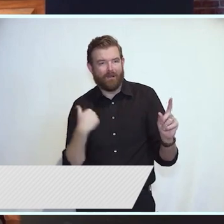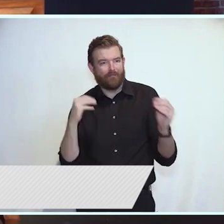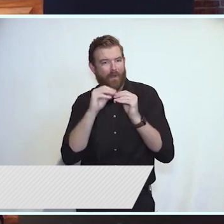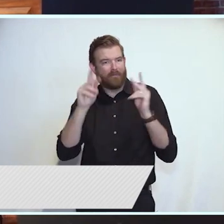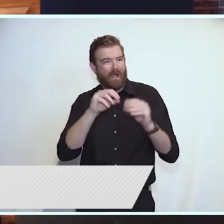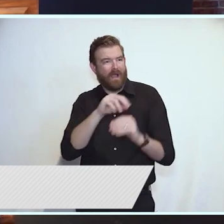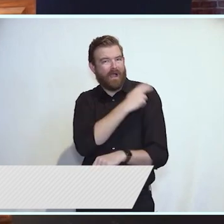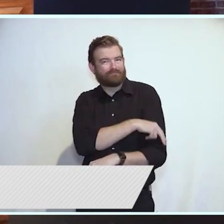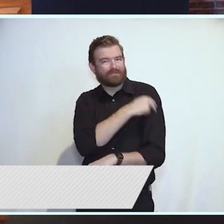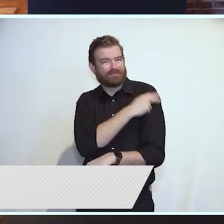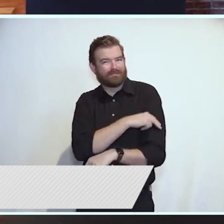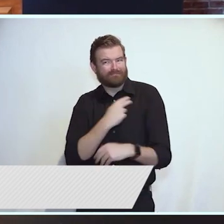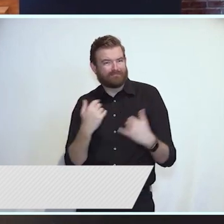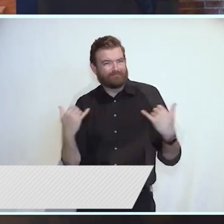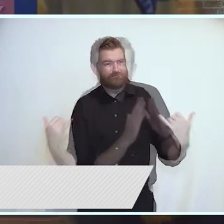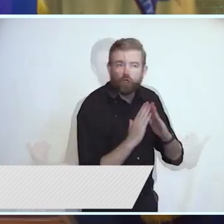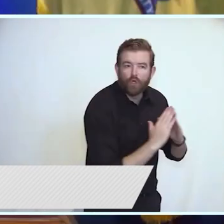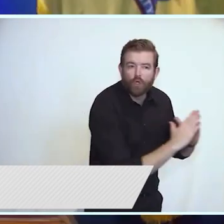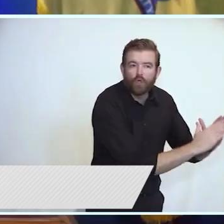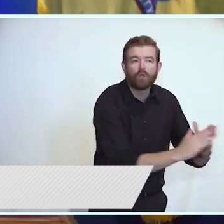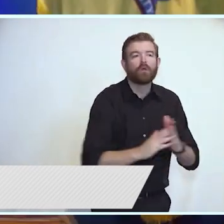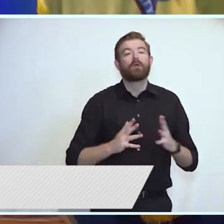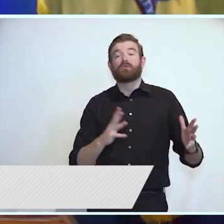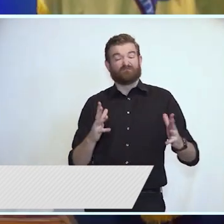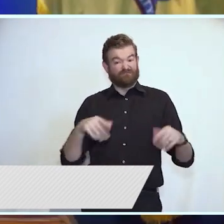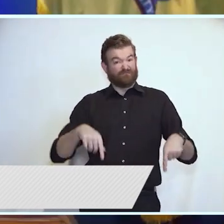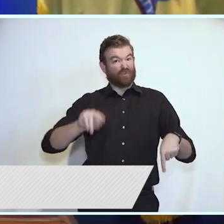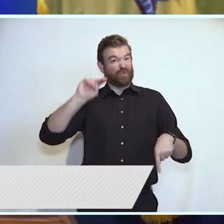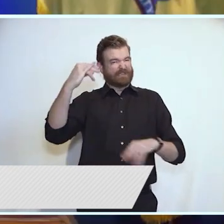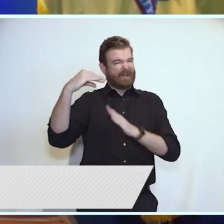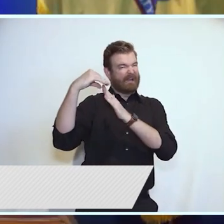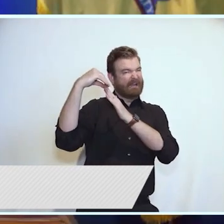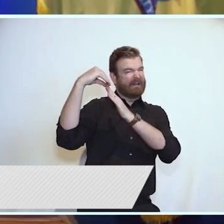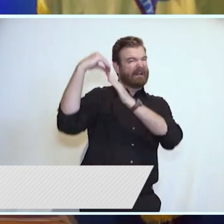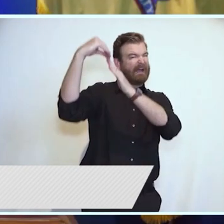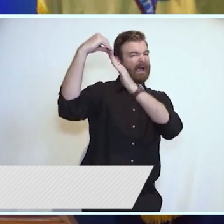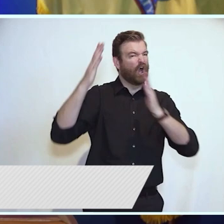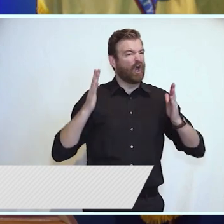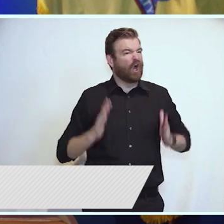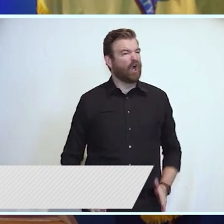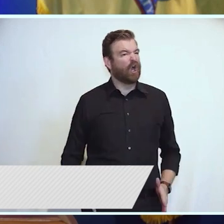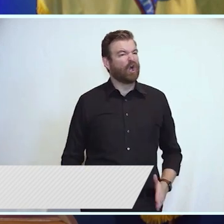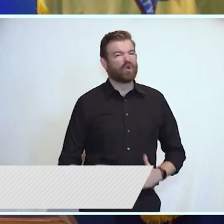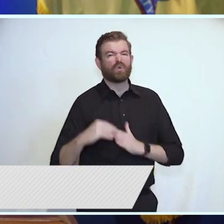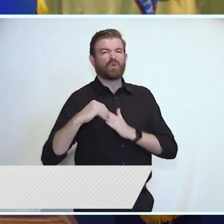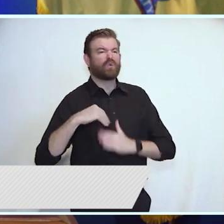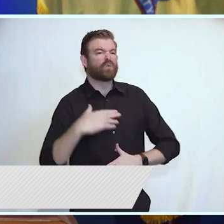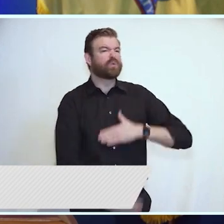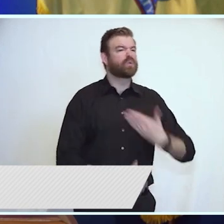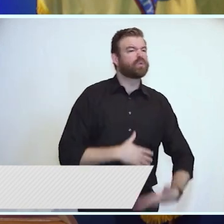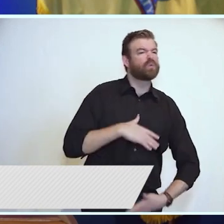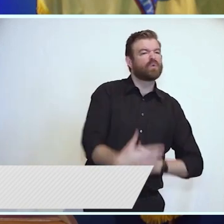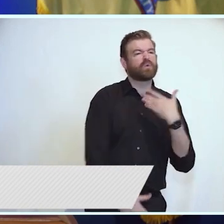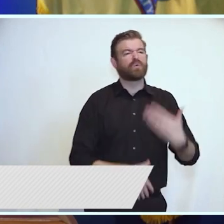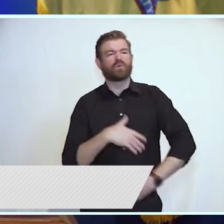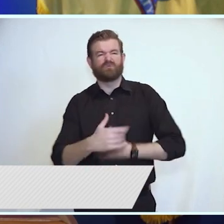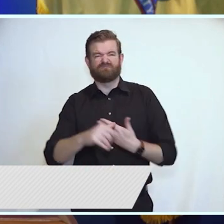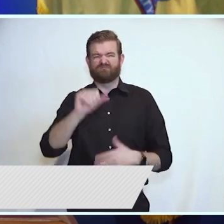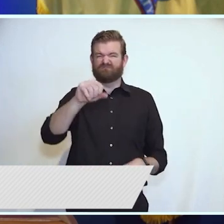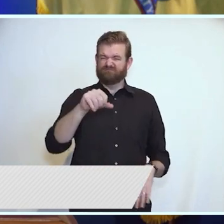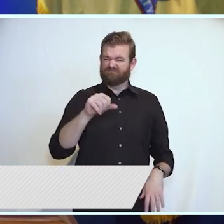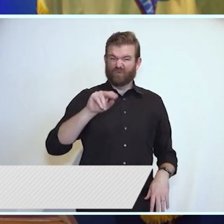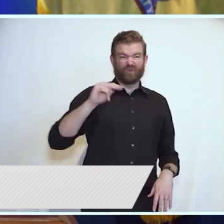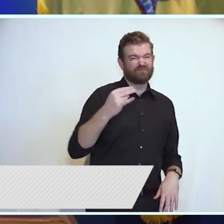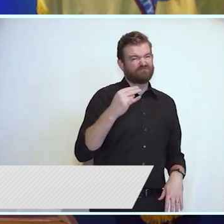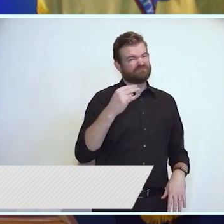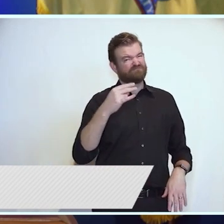really have no idea where he's going at this point. He is going to give two more speeches soon, as he pointed out. So, you